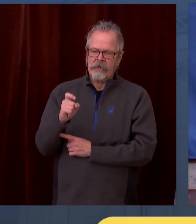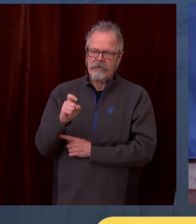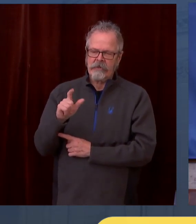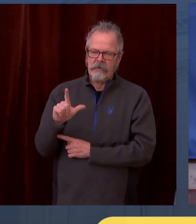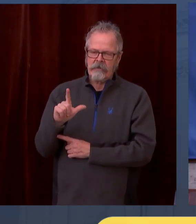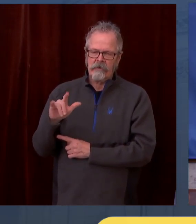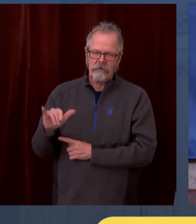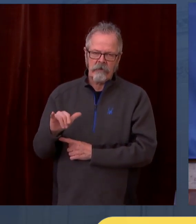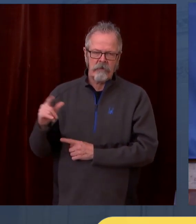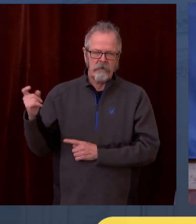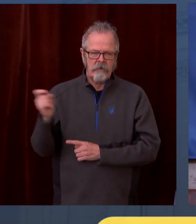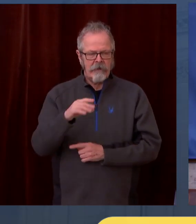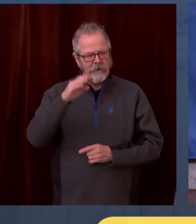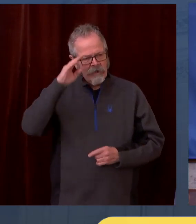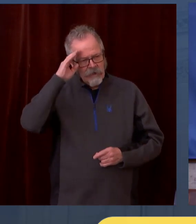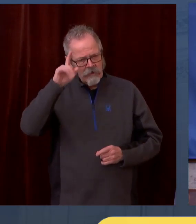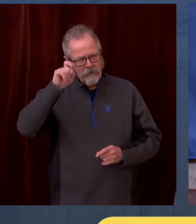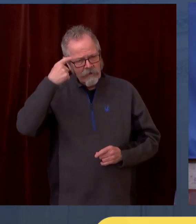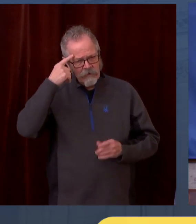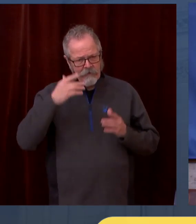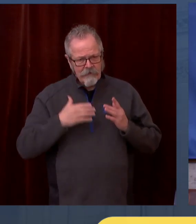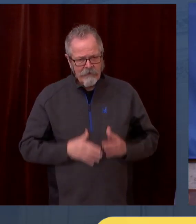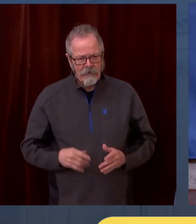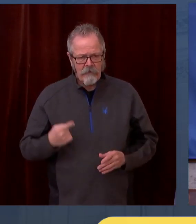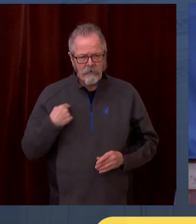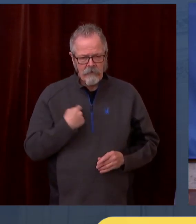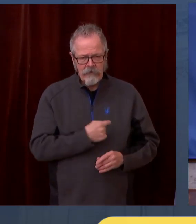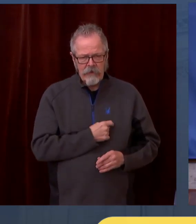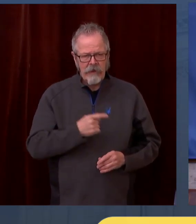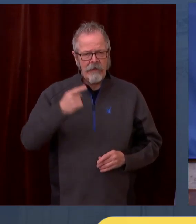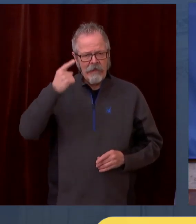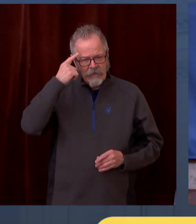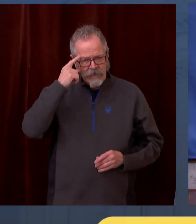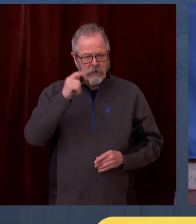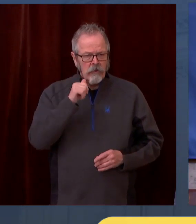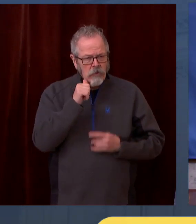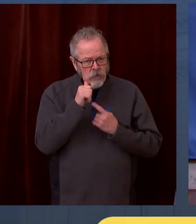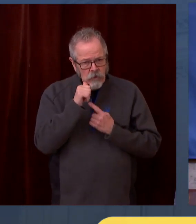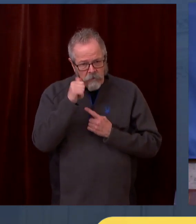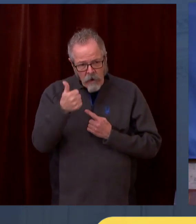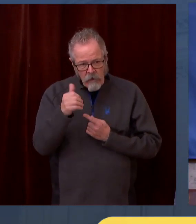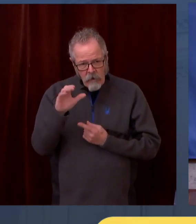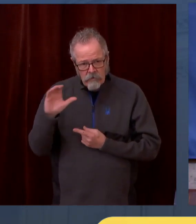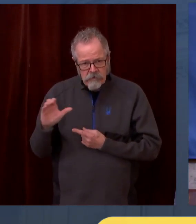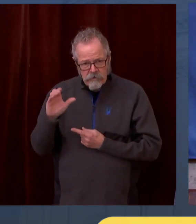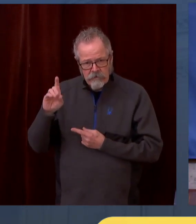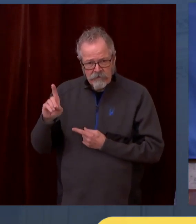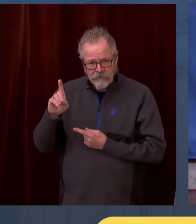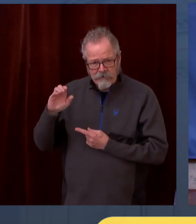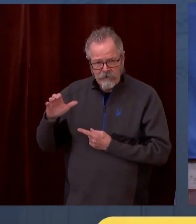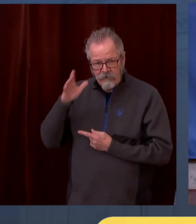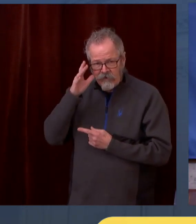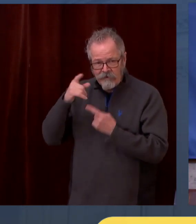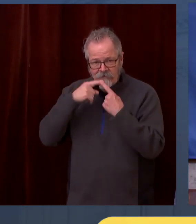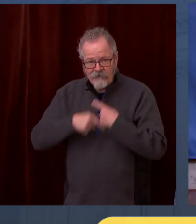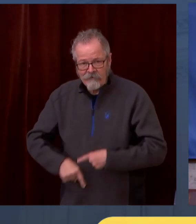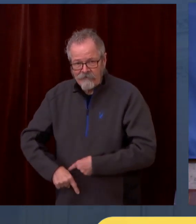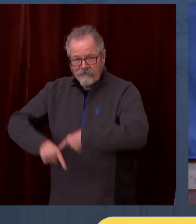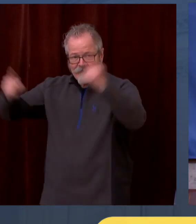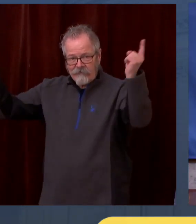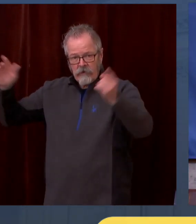announce tomorrow that physical distancing in schools will go from six feet to three feet. Wondering if you plan to adopt that, and if so, how soon?